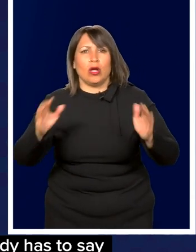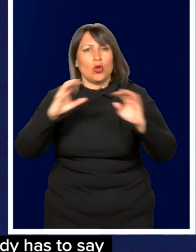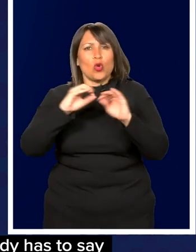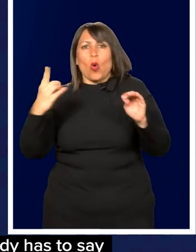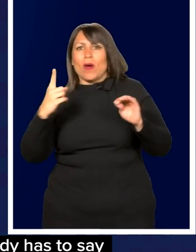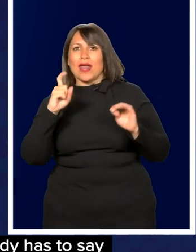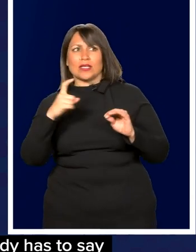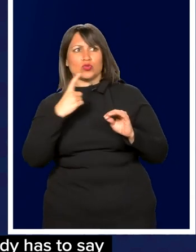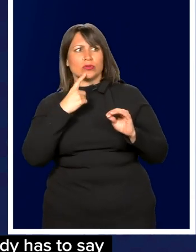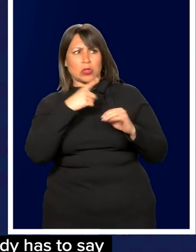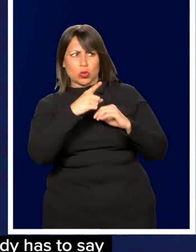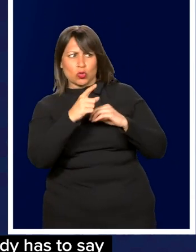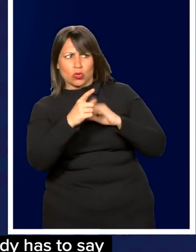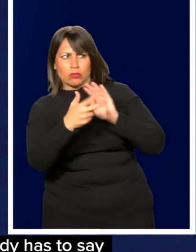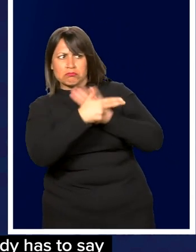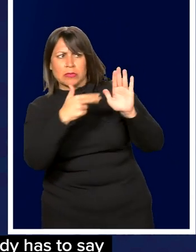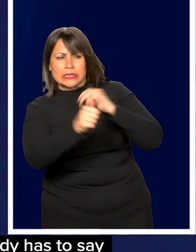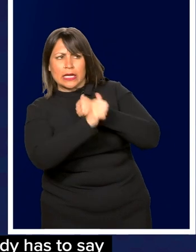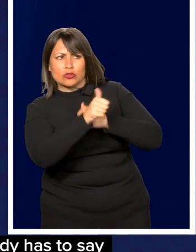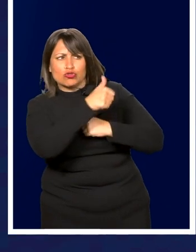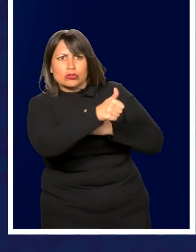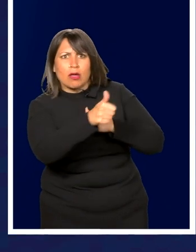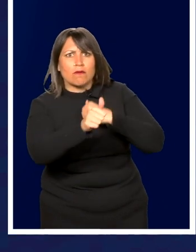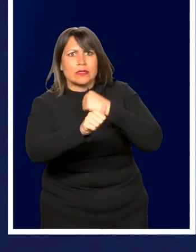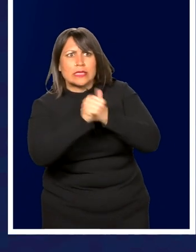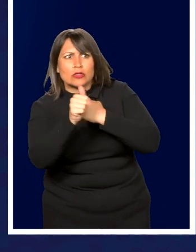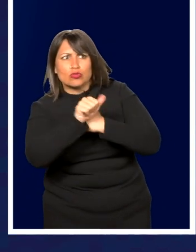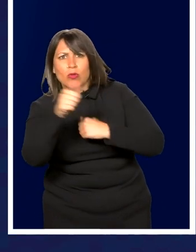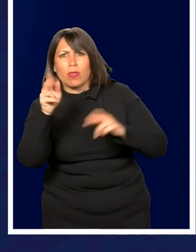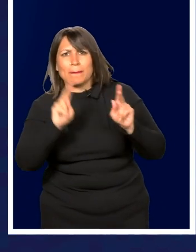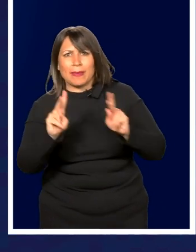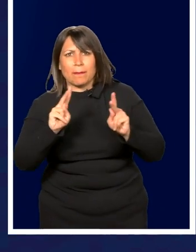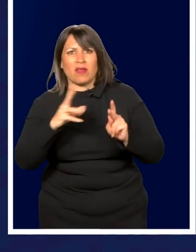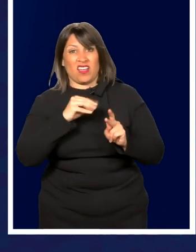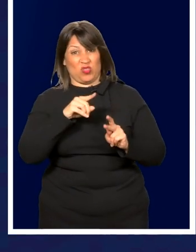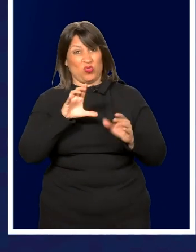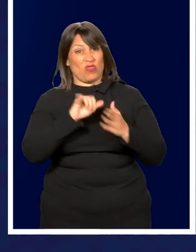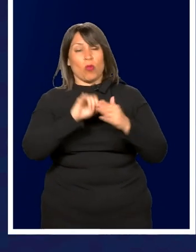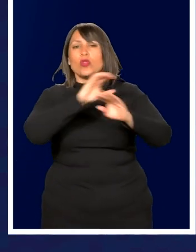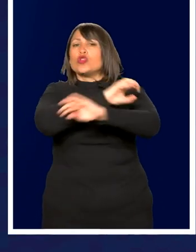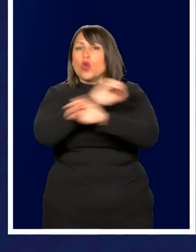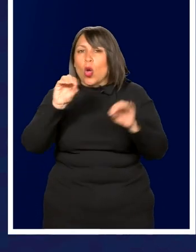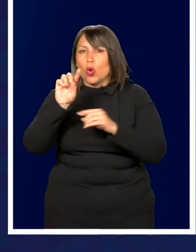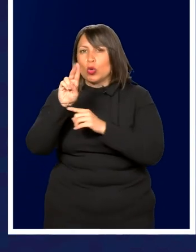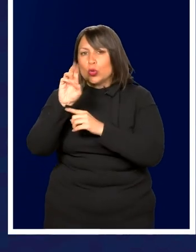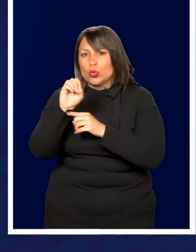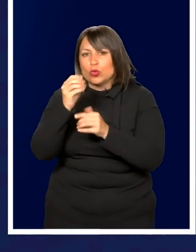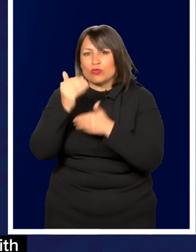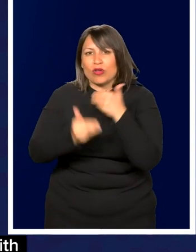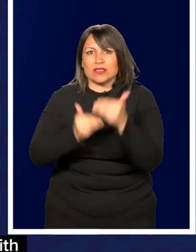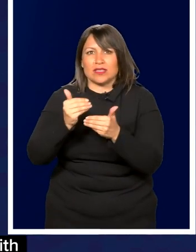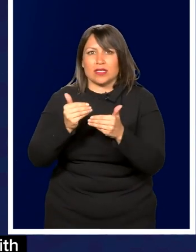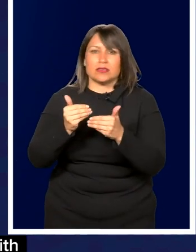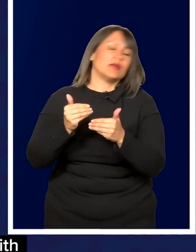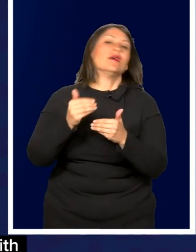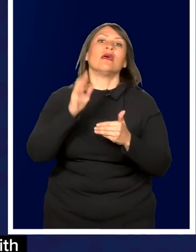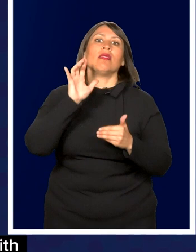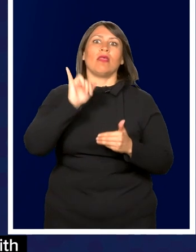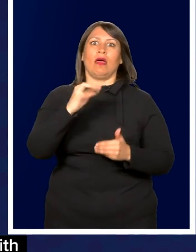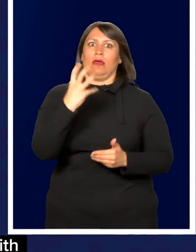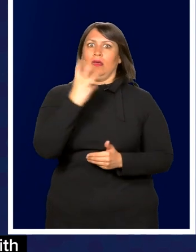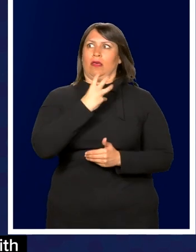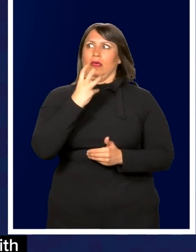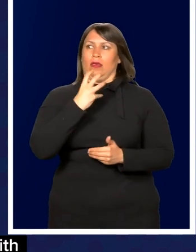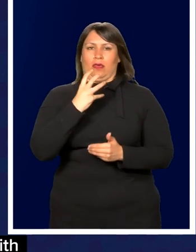Nobody has to say you're a danger to yourself or you're a danger to others and you do it without due process. And it's amazing to